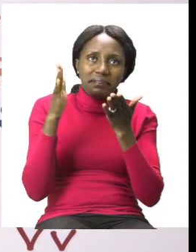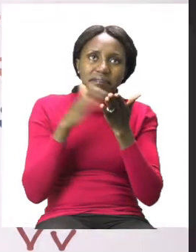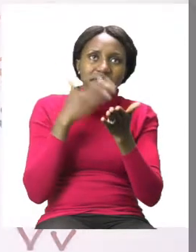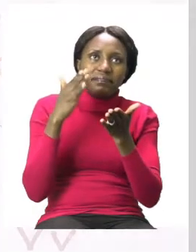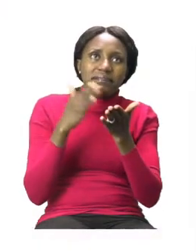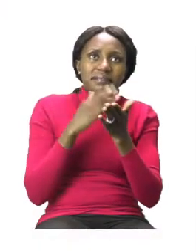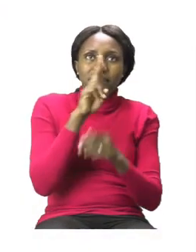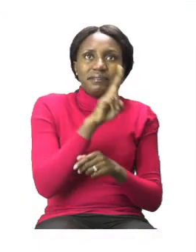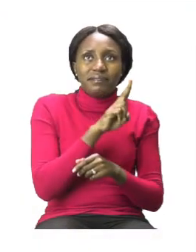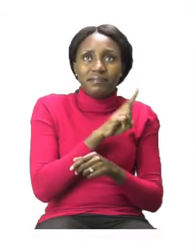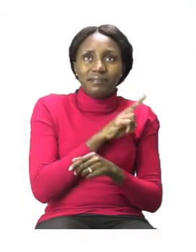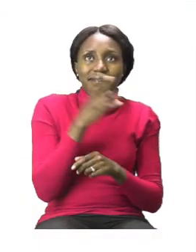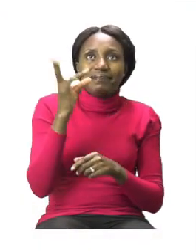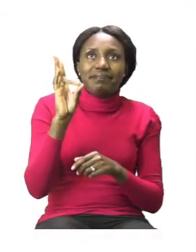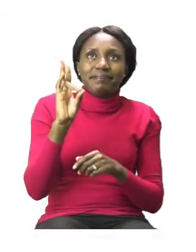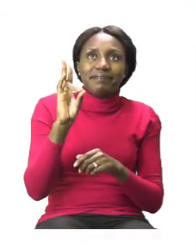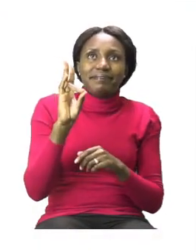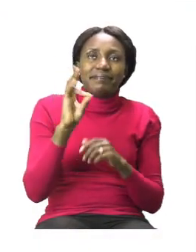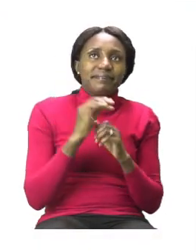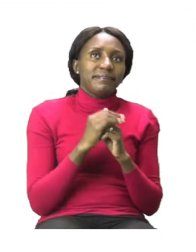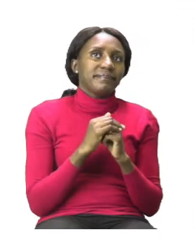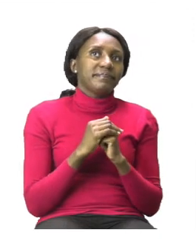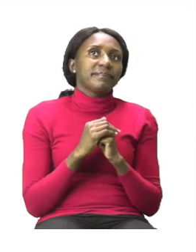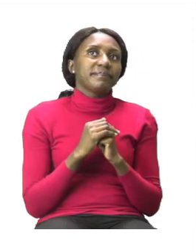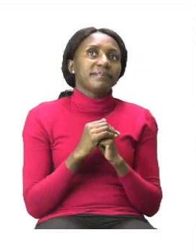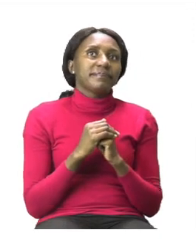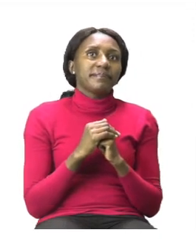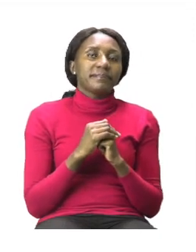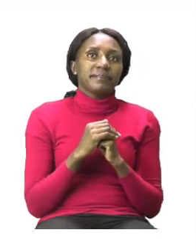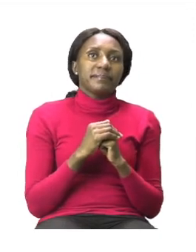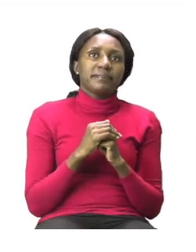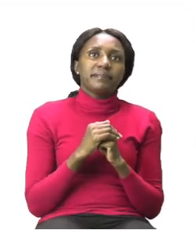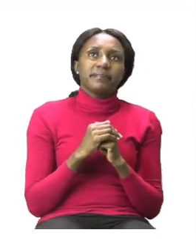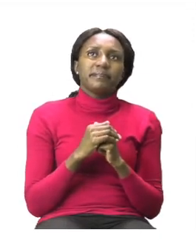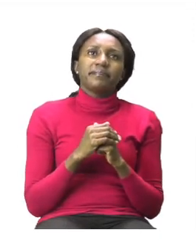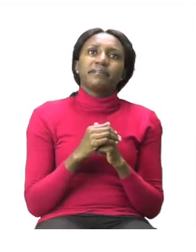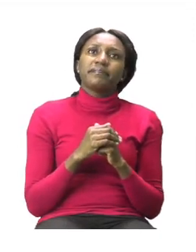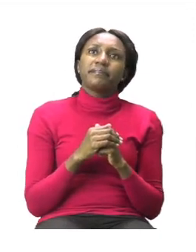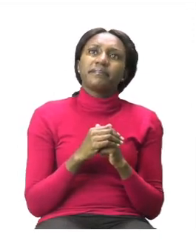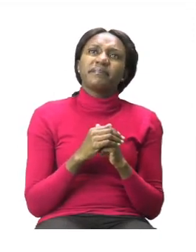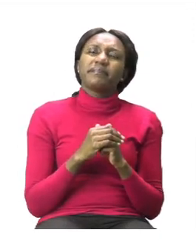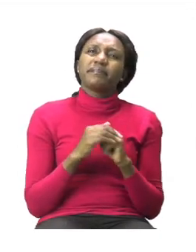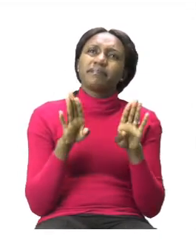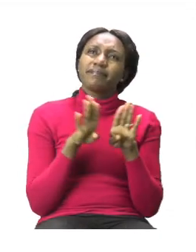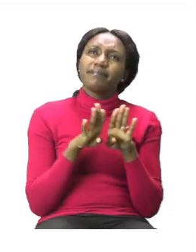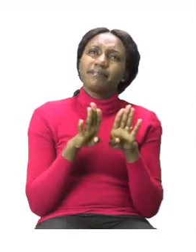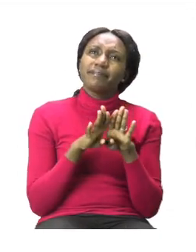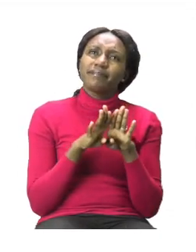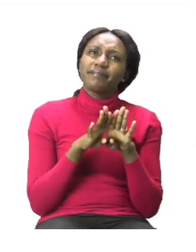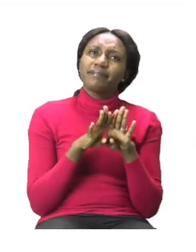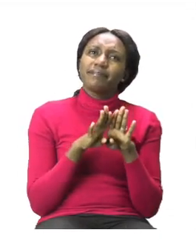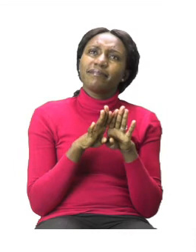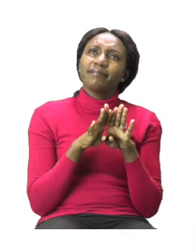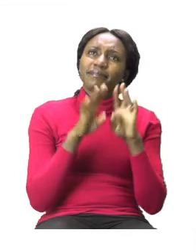27. On page 27 we are going to be doing an activity where we have to